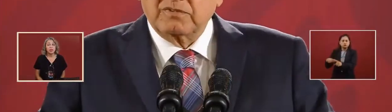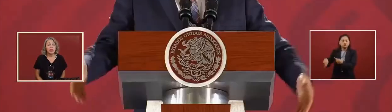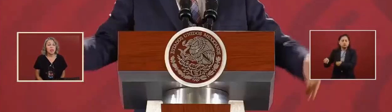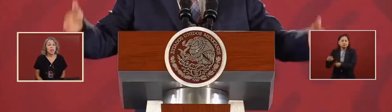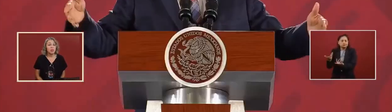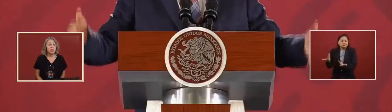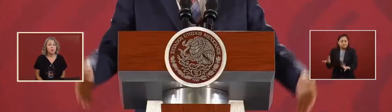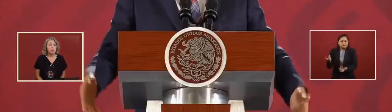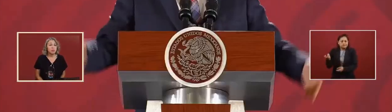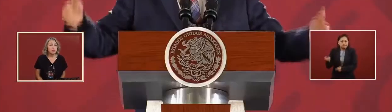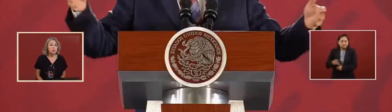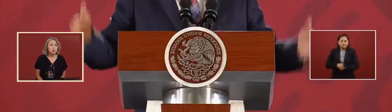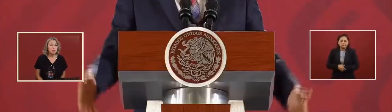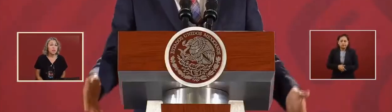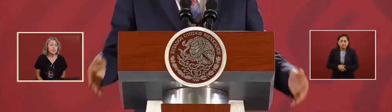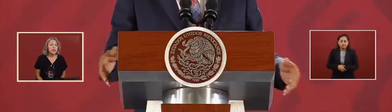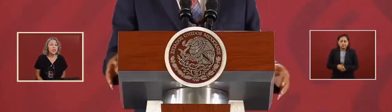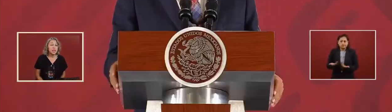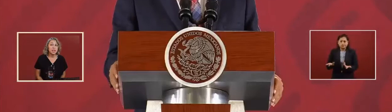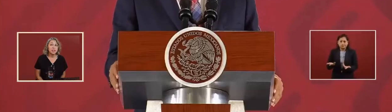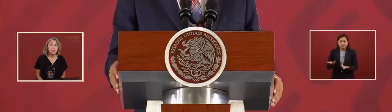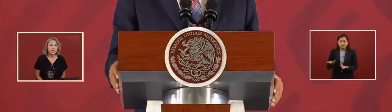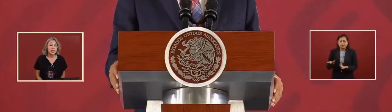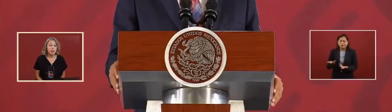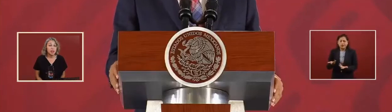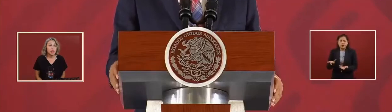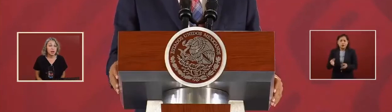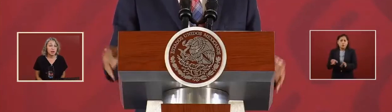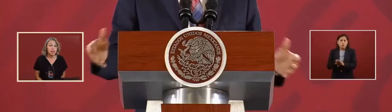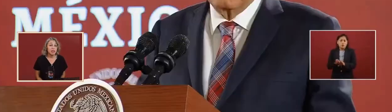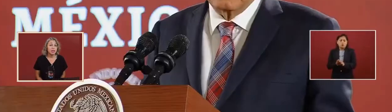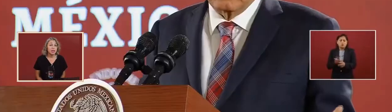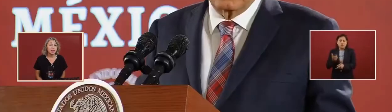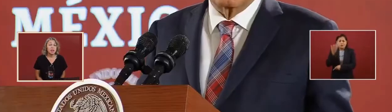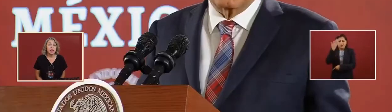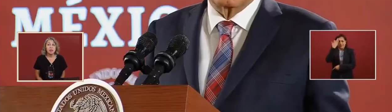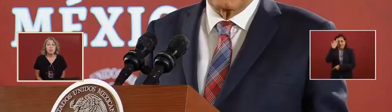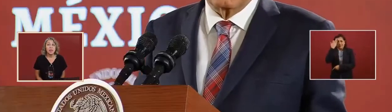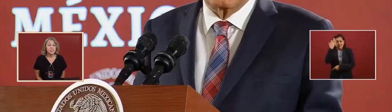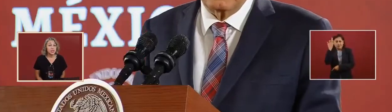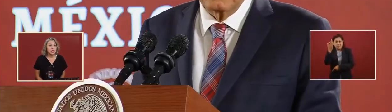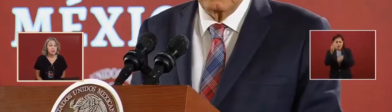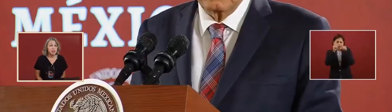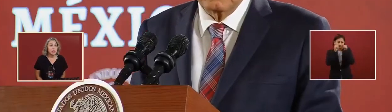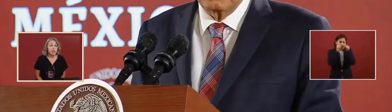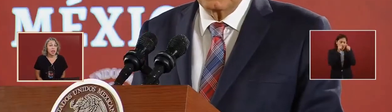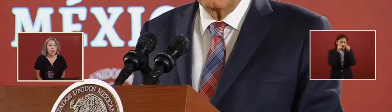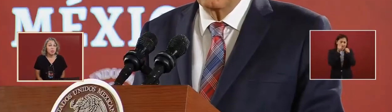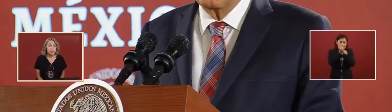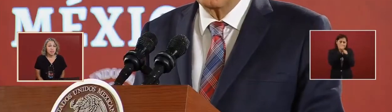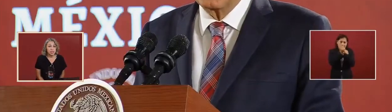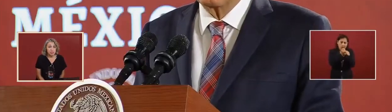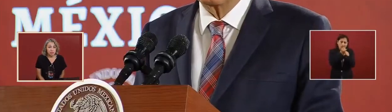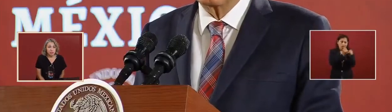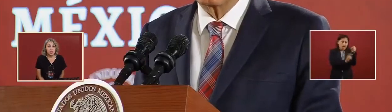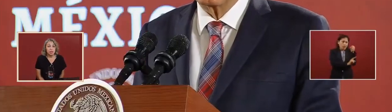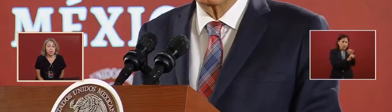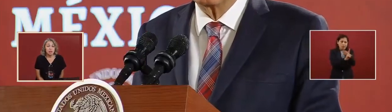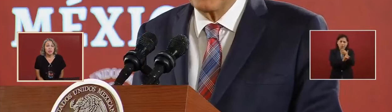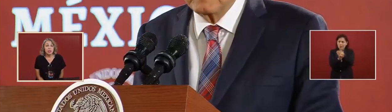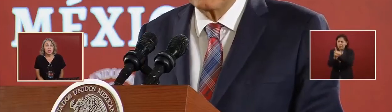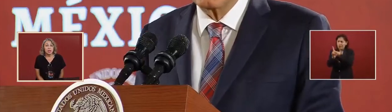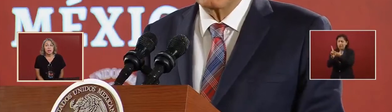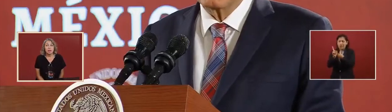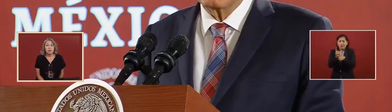dedicated to that entirely. Imagine how much it would...